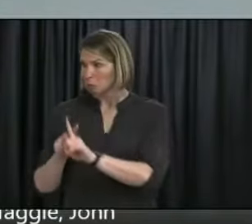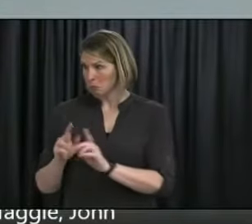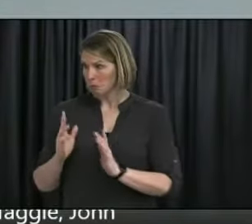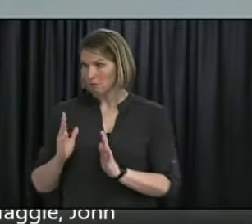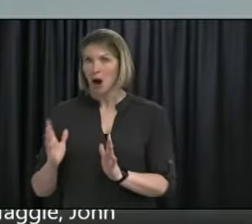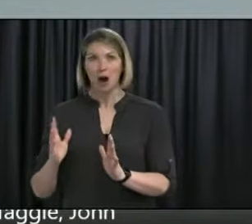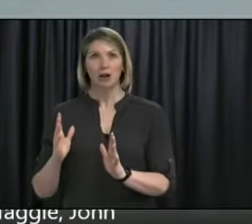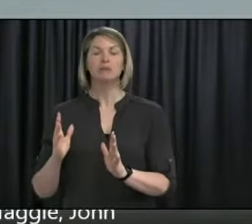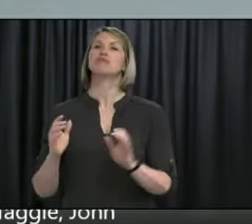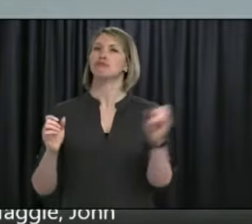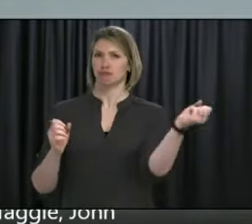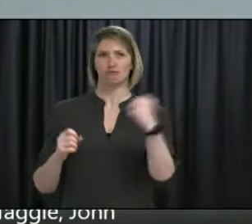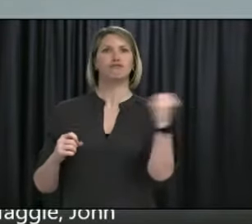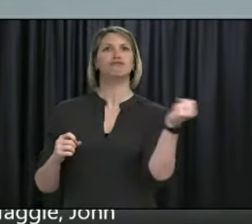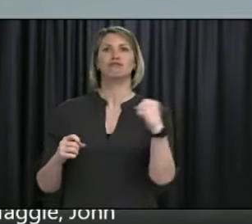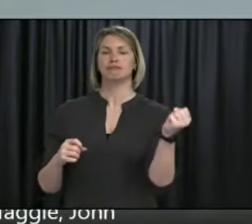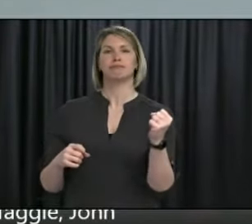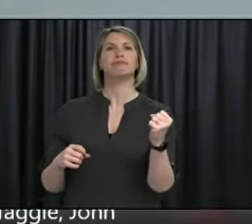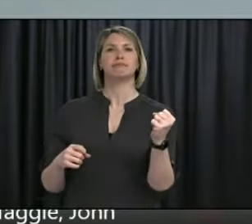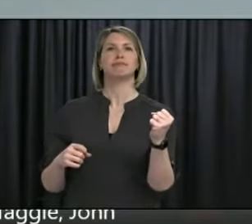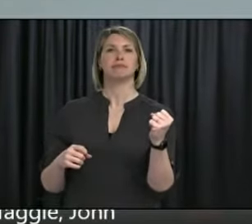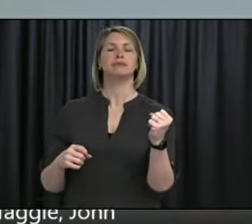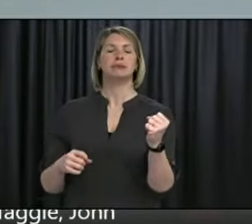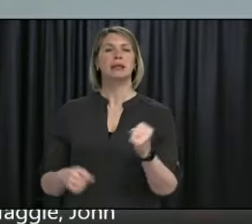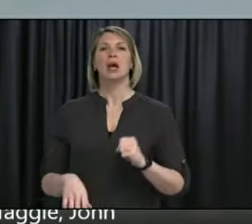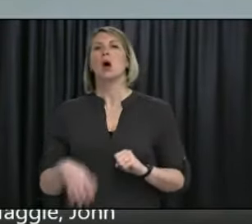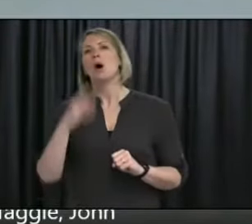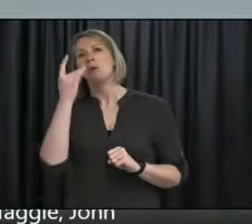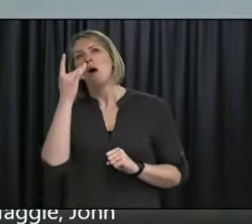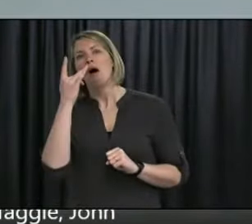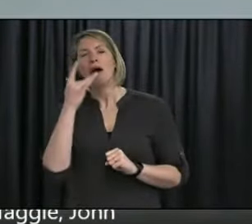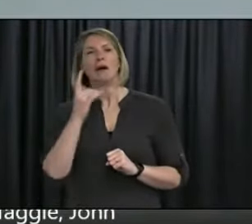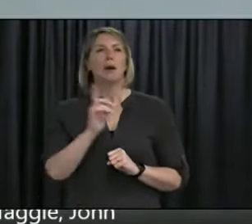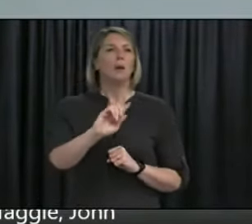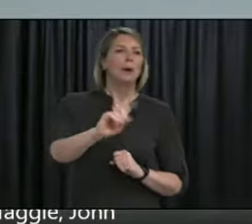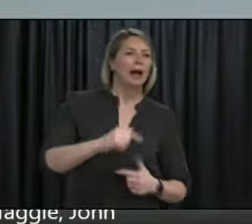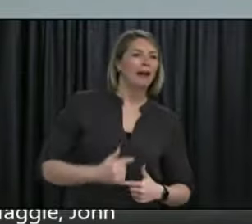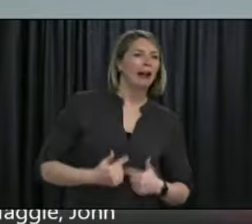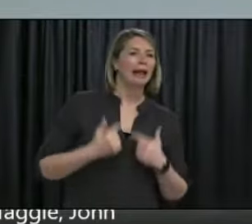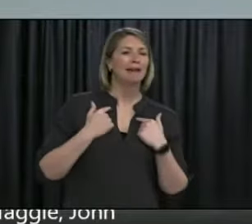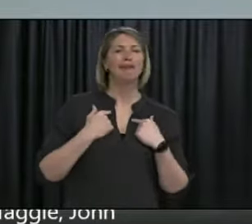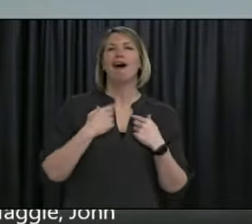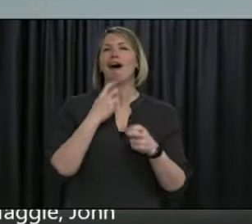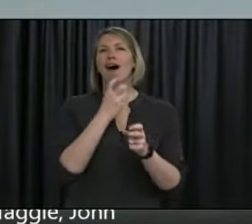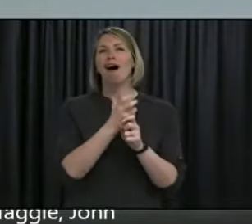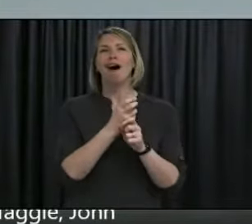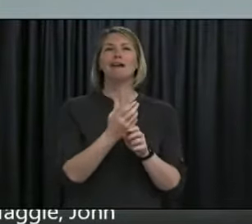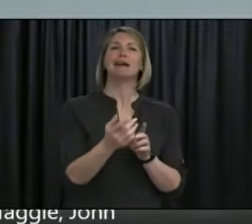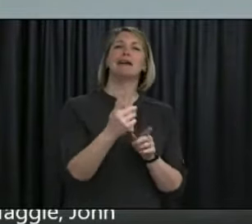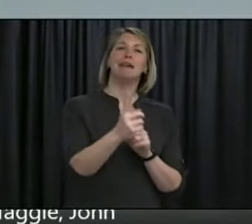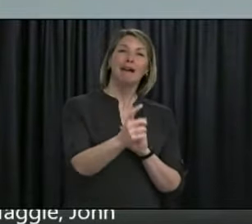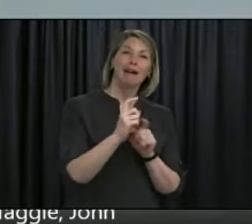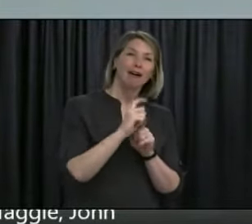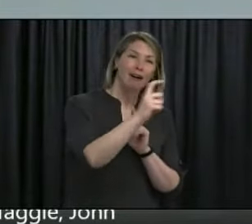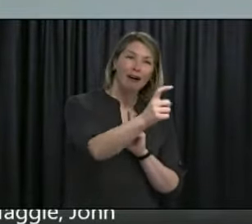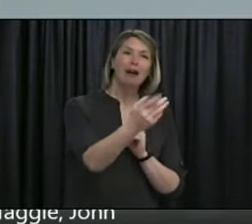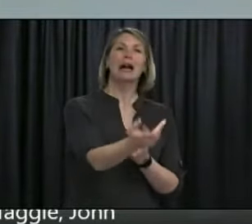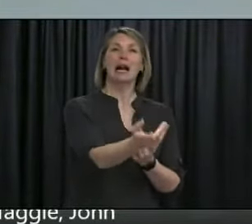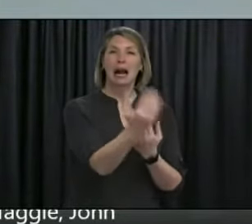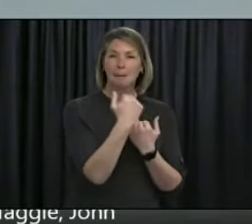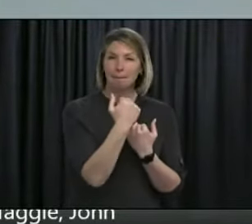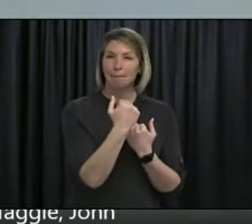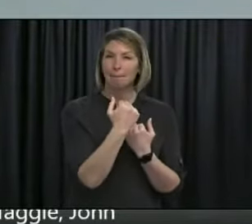geographically spans a long enough period, say four or five weeks, whereby people can pick and choose a little bit about